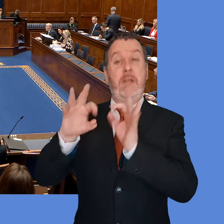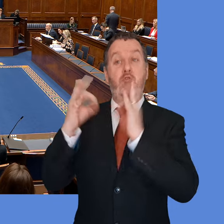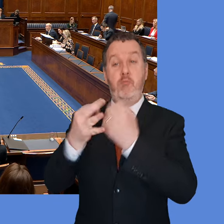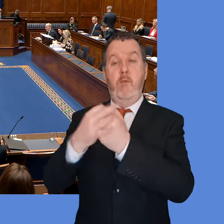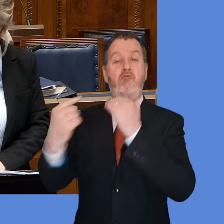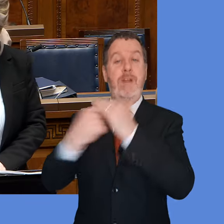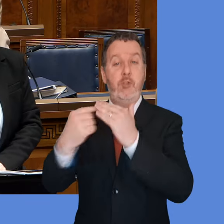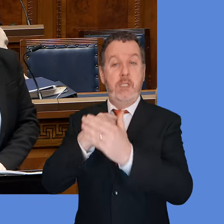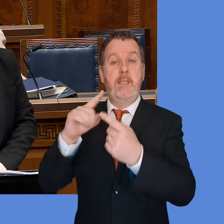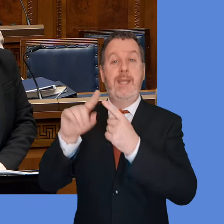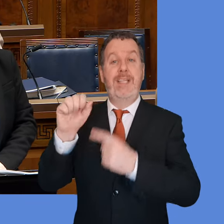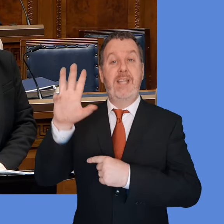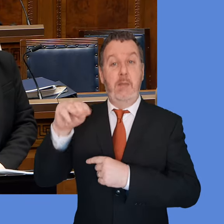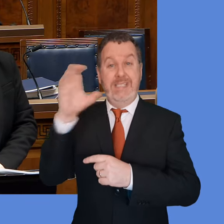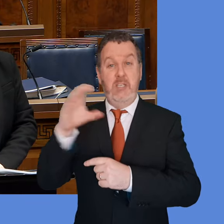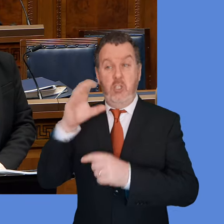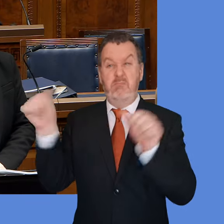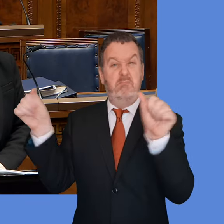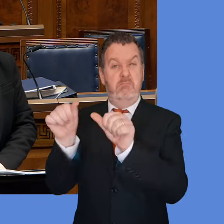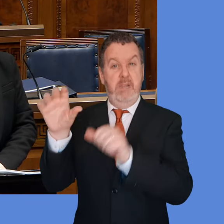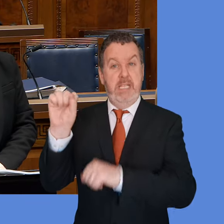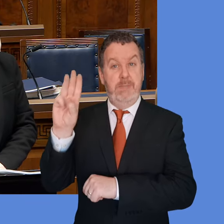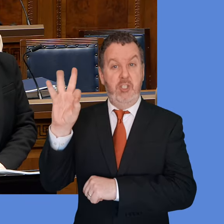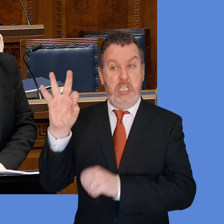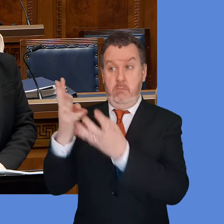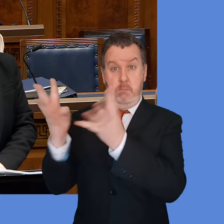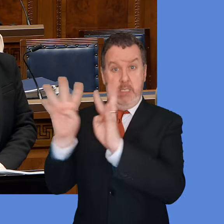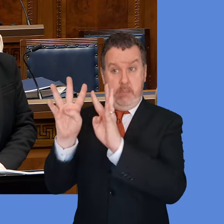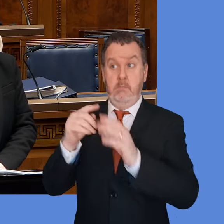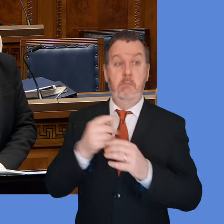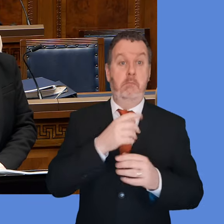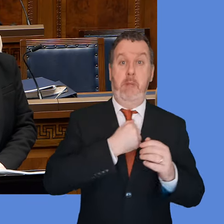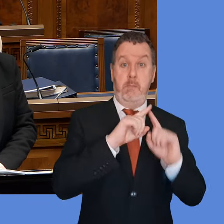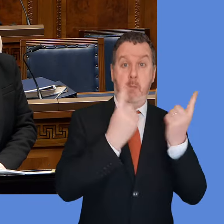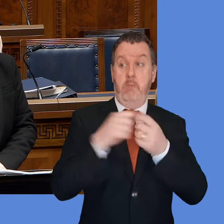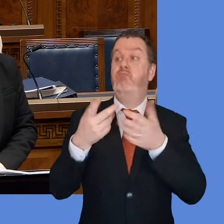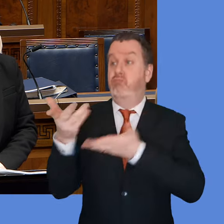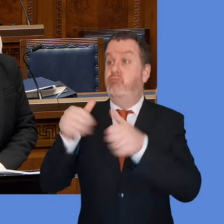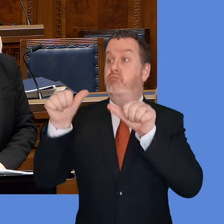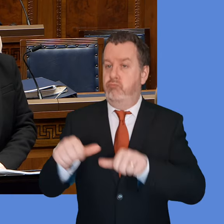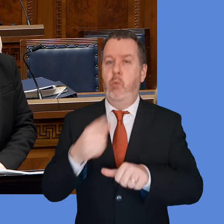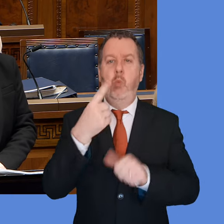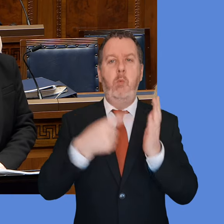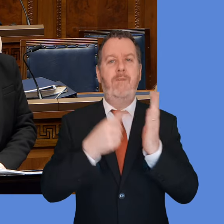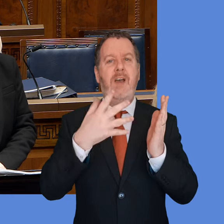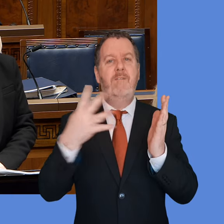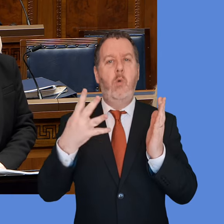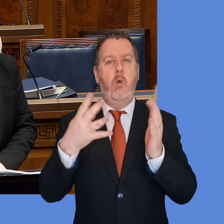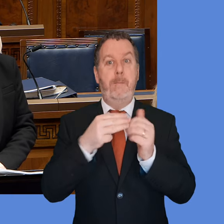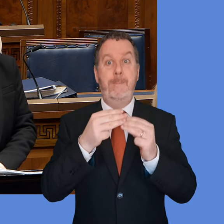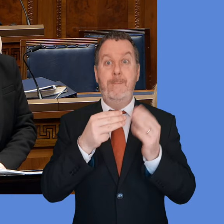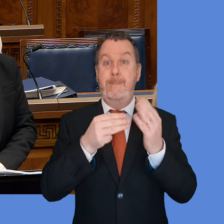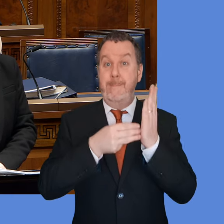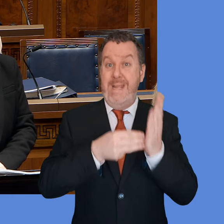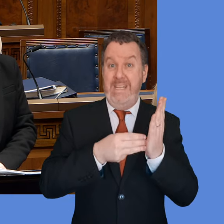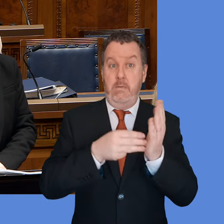With the agreement of the Strategic Planning Group for Refugees and Asylum Seekers, the SPG, the Department